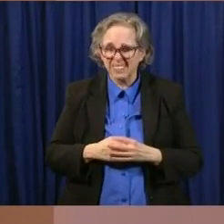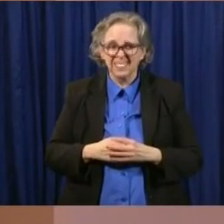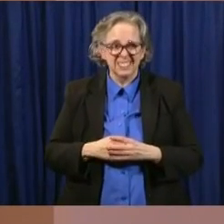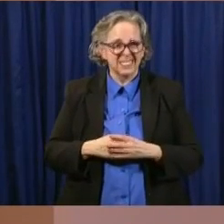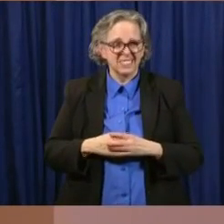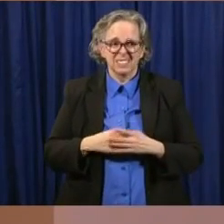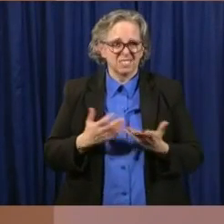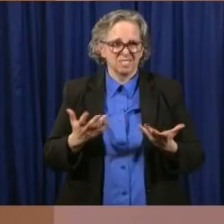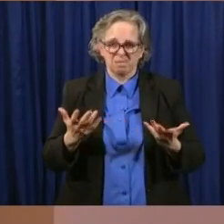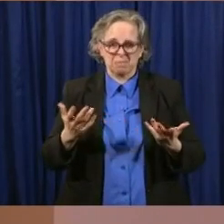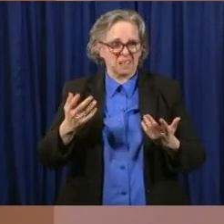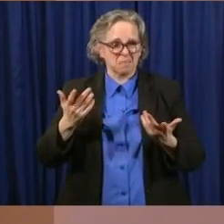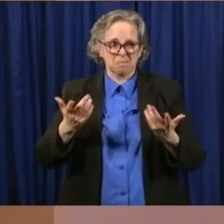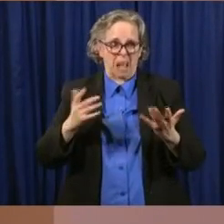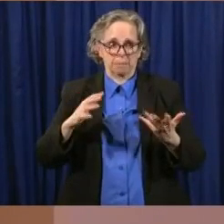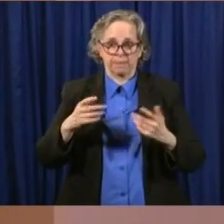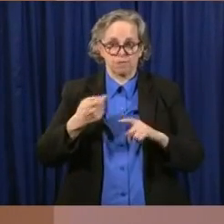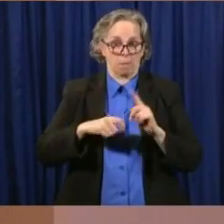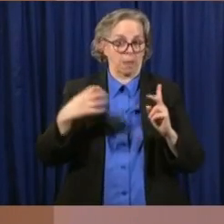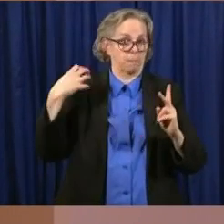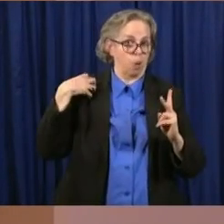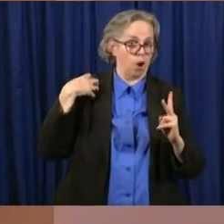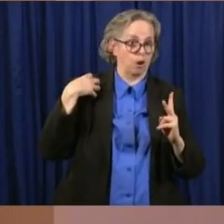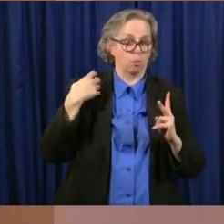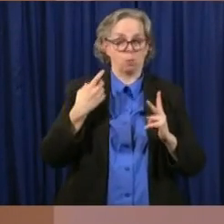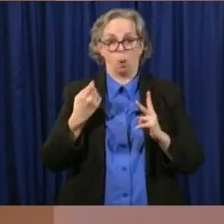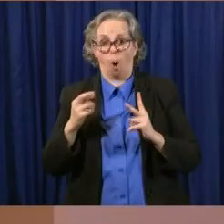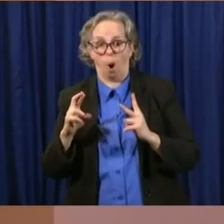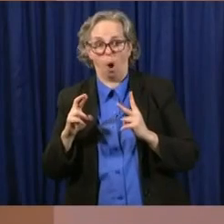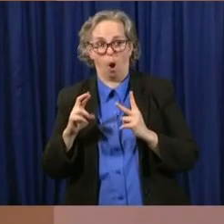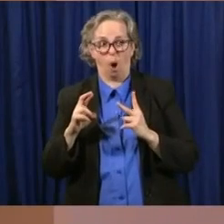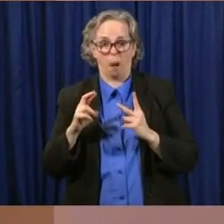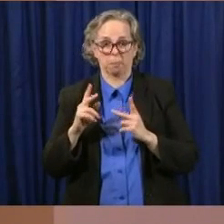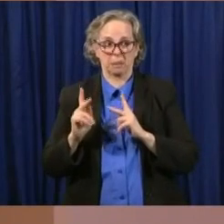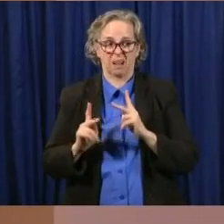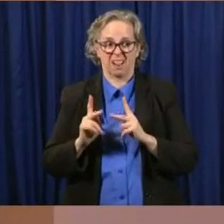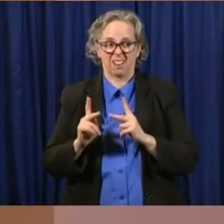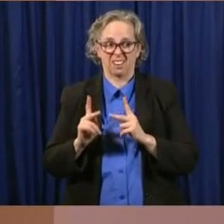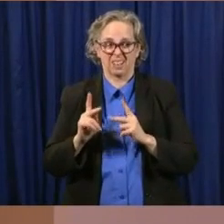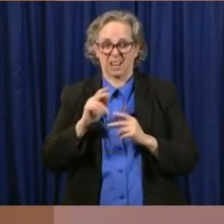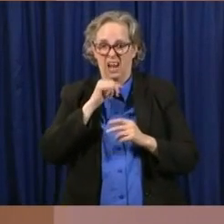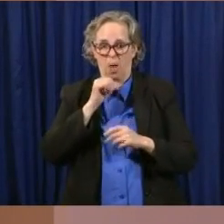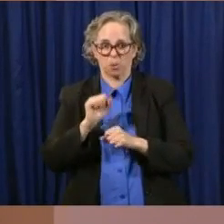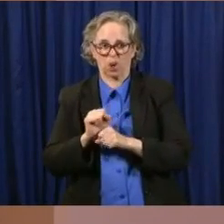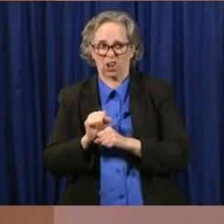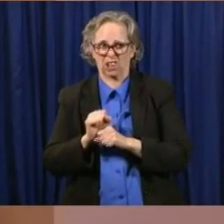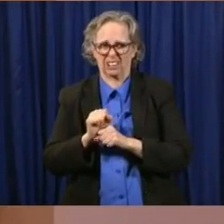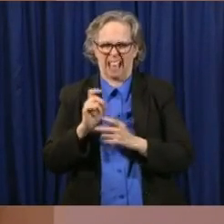the employers or from the people who are unemployed, and you just have to strike the right balance. Thank you.